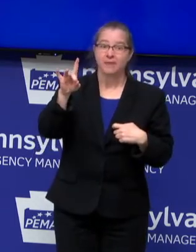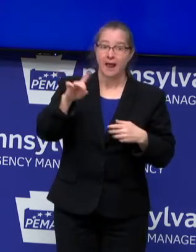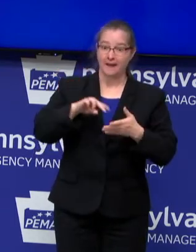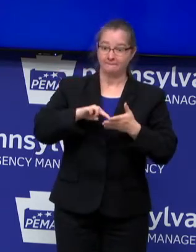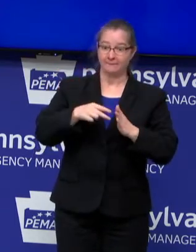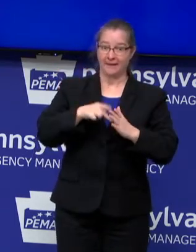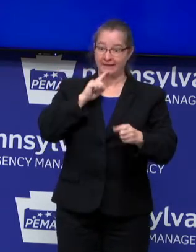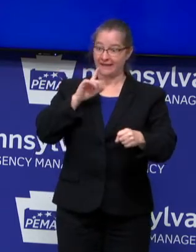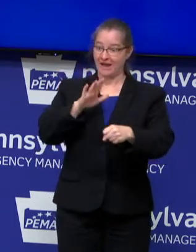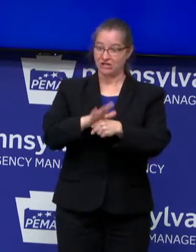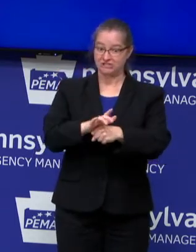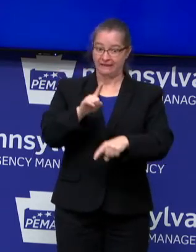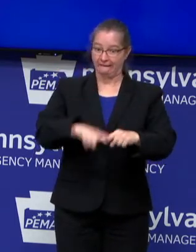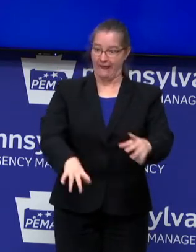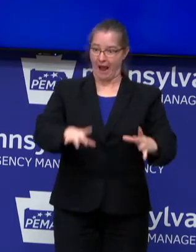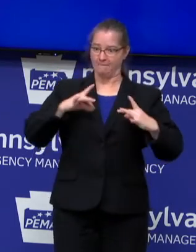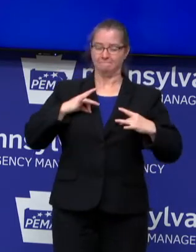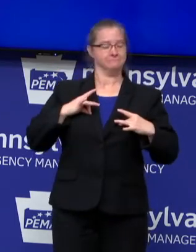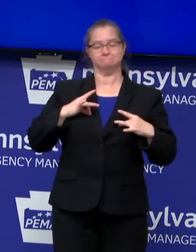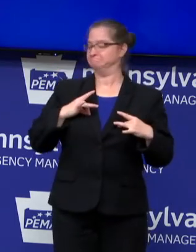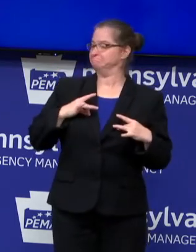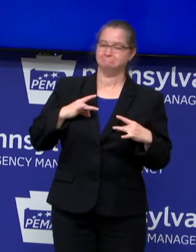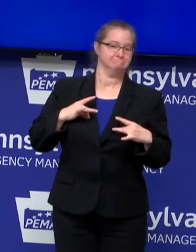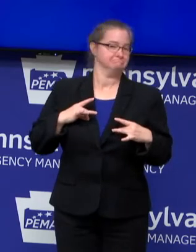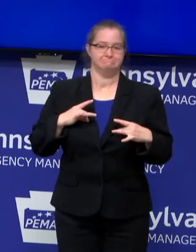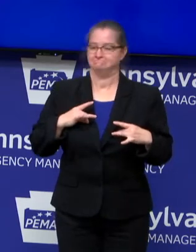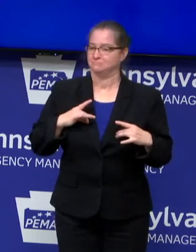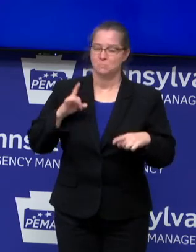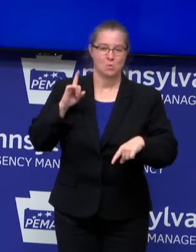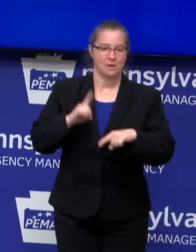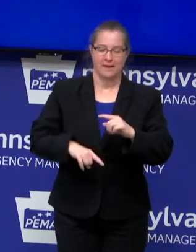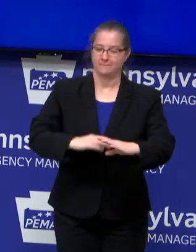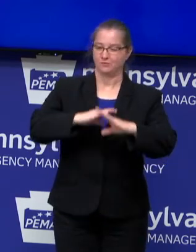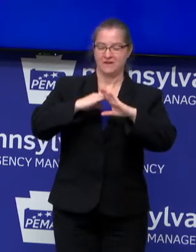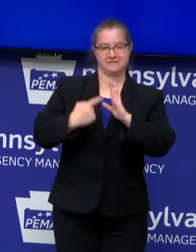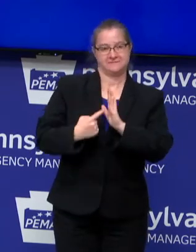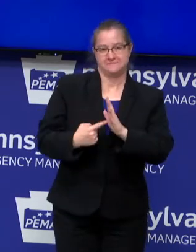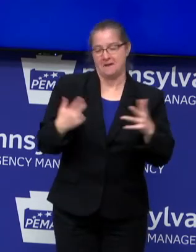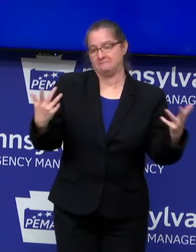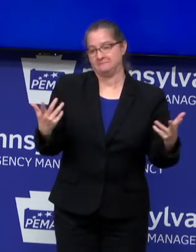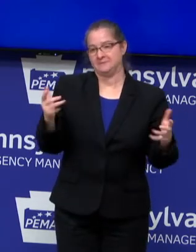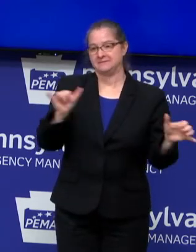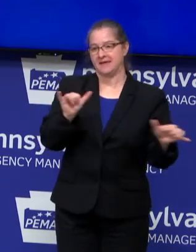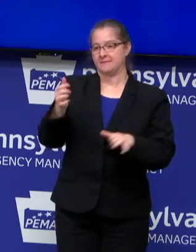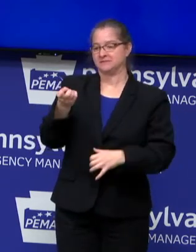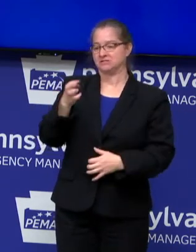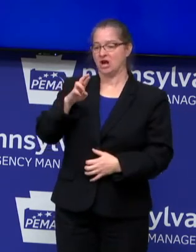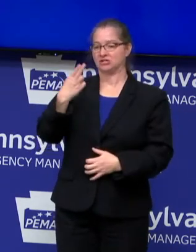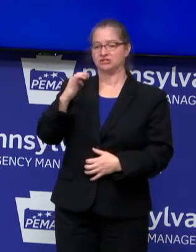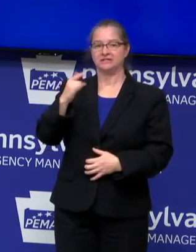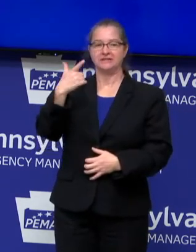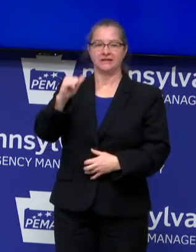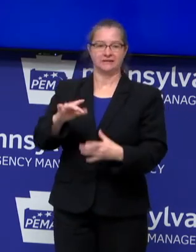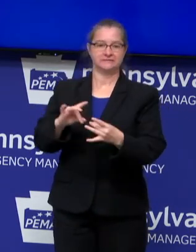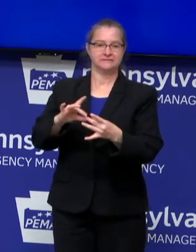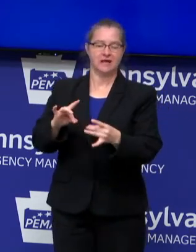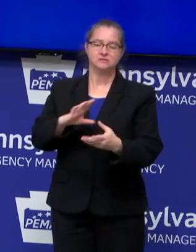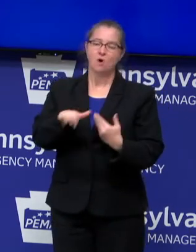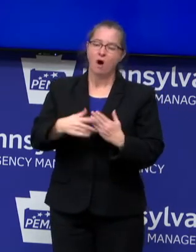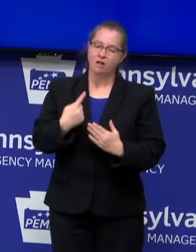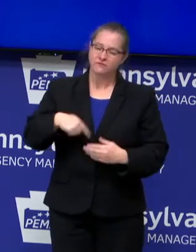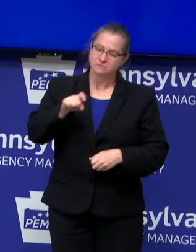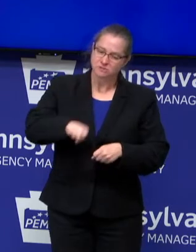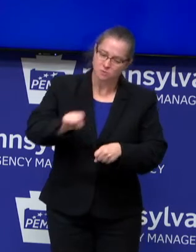as Dr. Higa said. There's no guarantee against getting COVID-19. And it's just a reminder that we all need to be working together